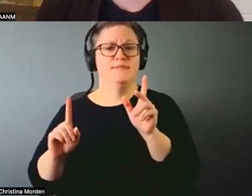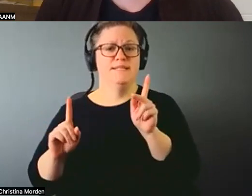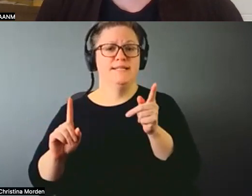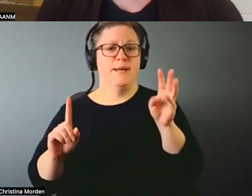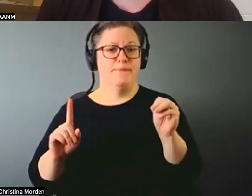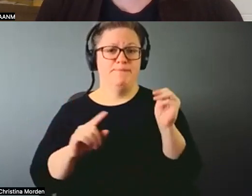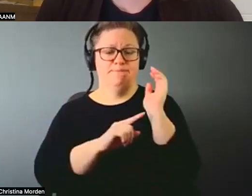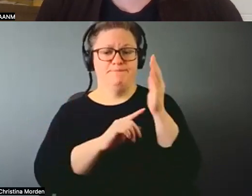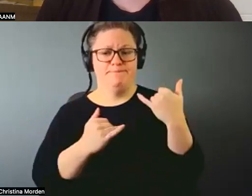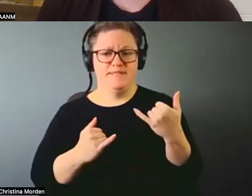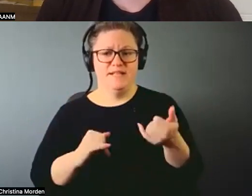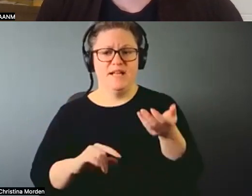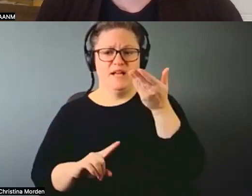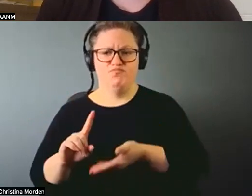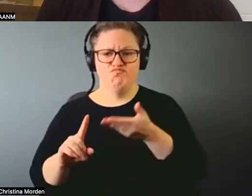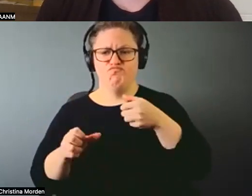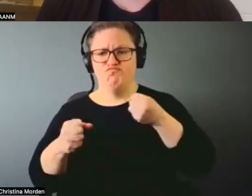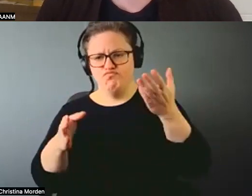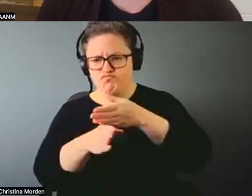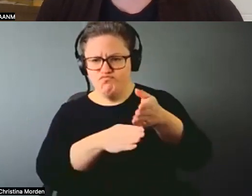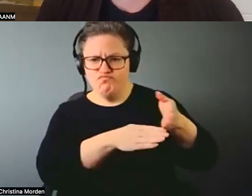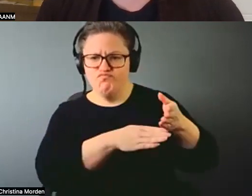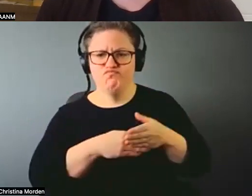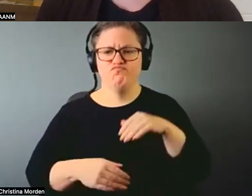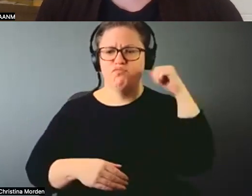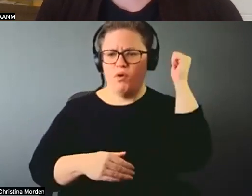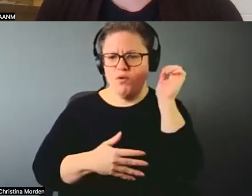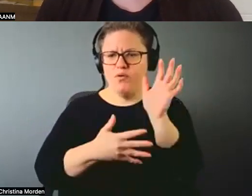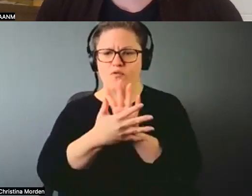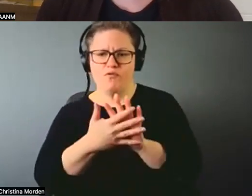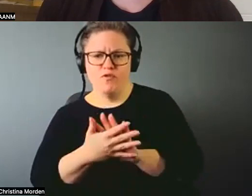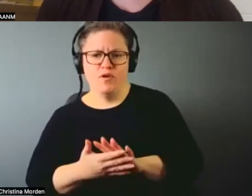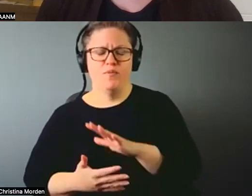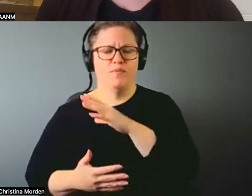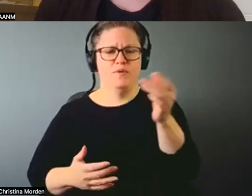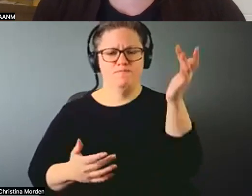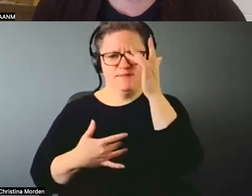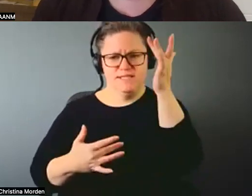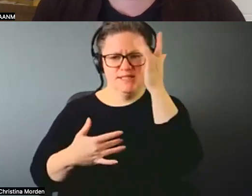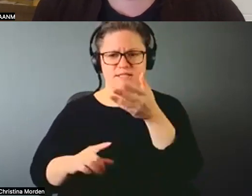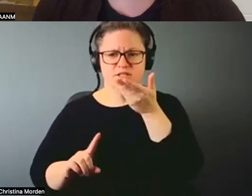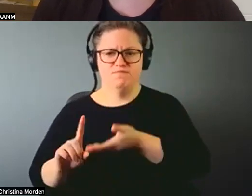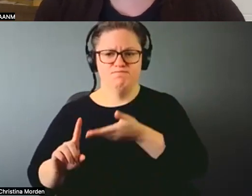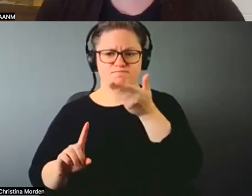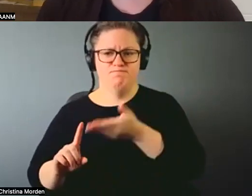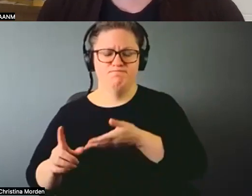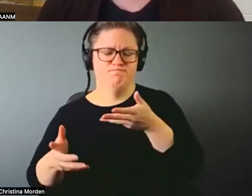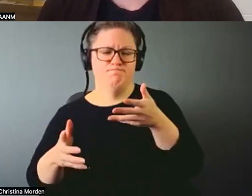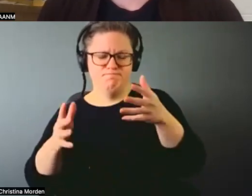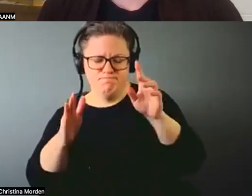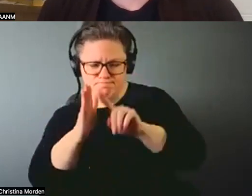explores collective cultural understandings of the female body, its intersections with and presence within the natural world.